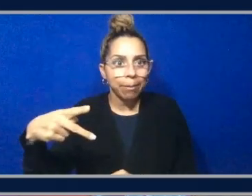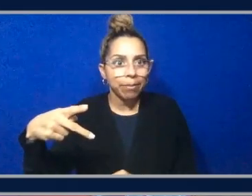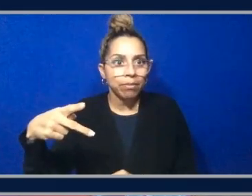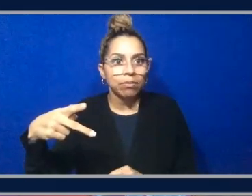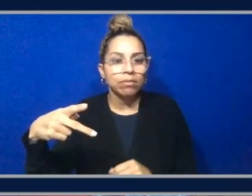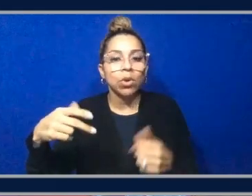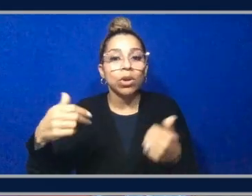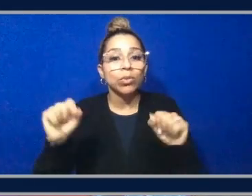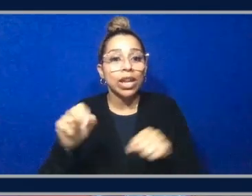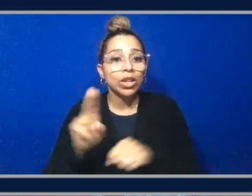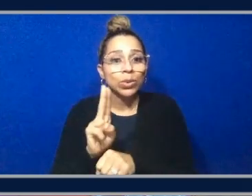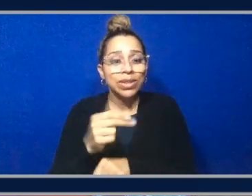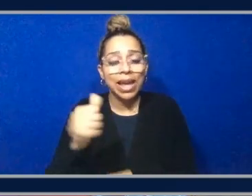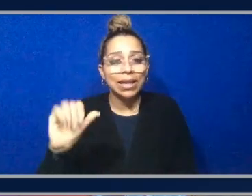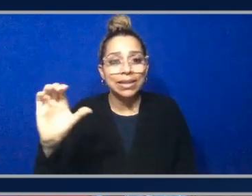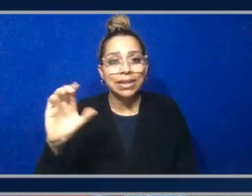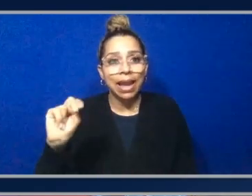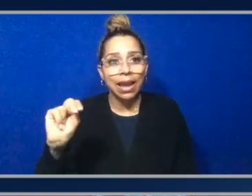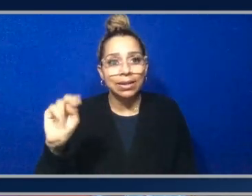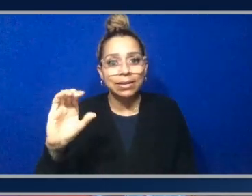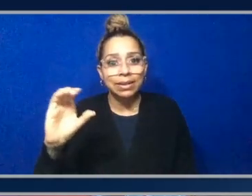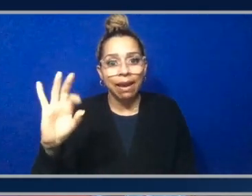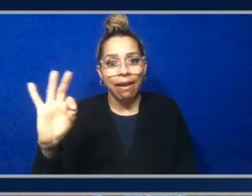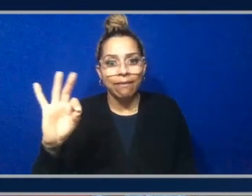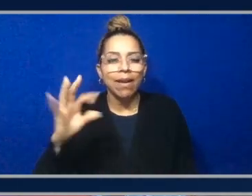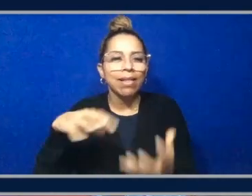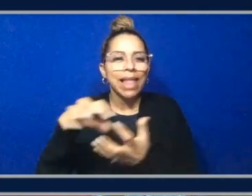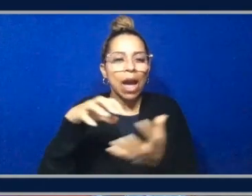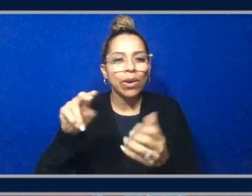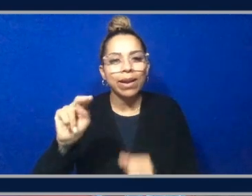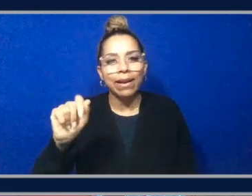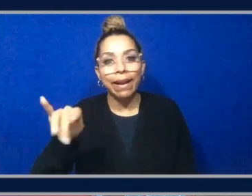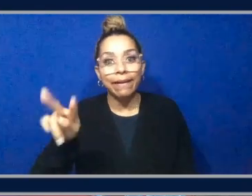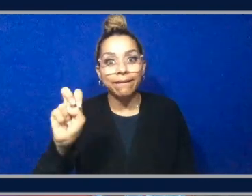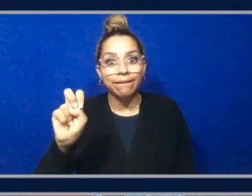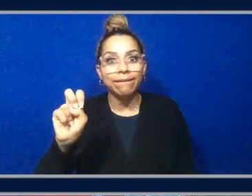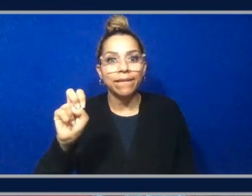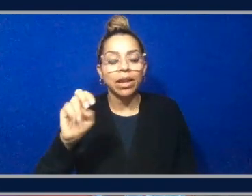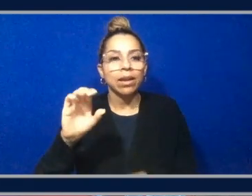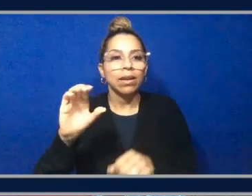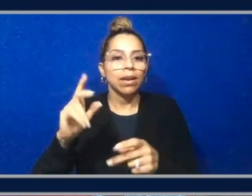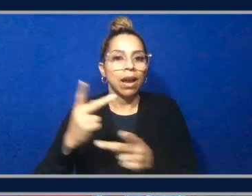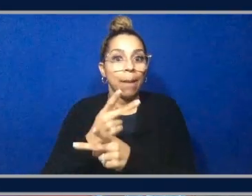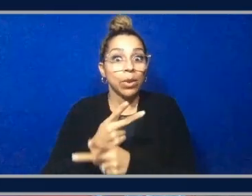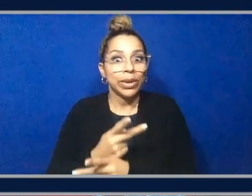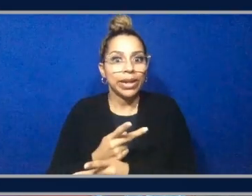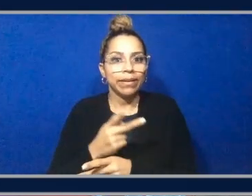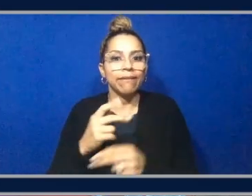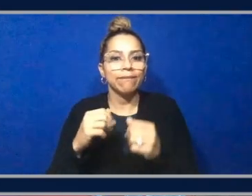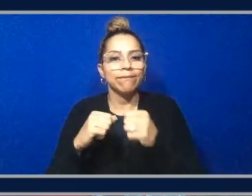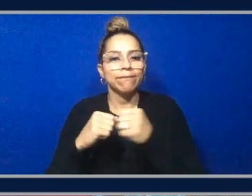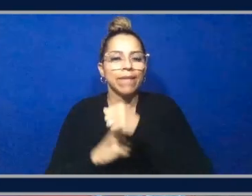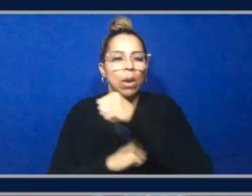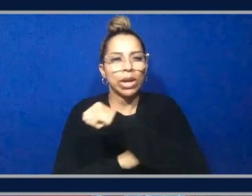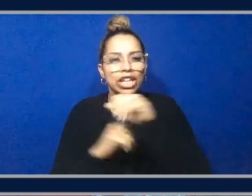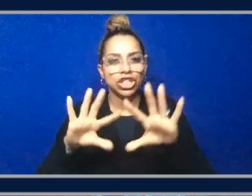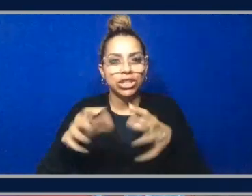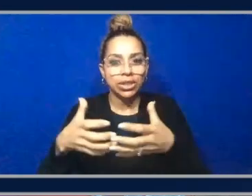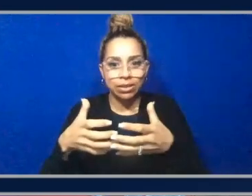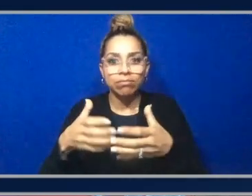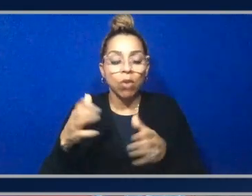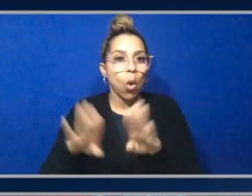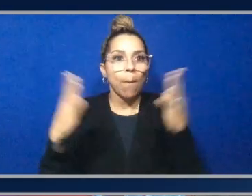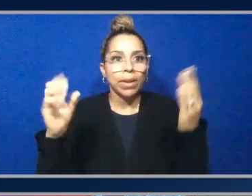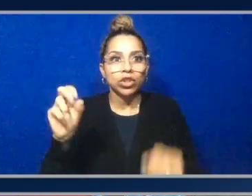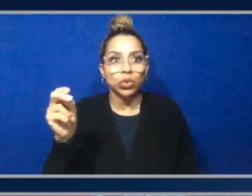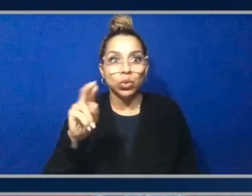CNCF or cloud native computing foundation, open source tools with your cluster on EKS. And this still is true with auto mode. It's some, one of the foundational